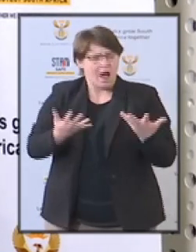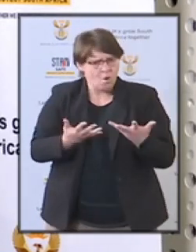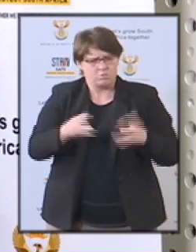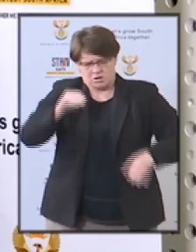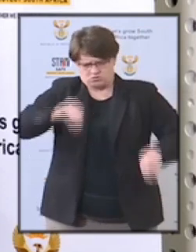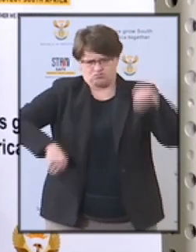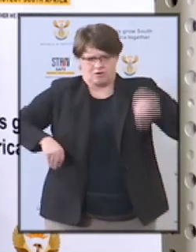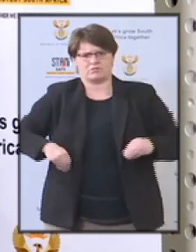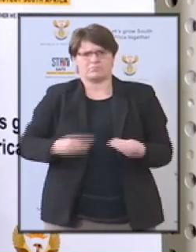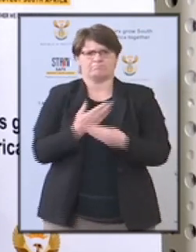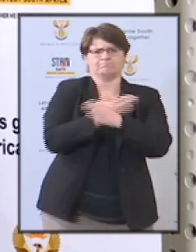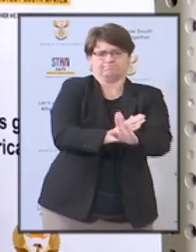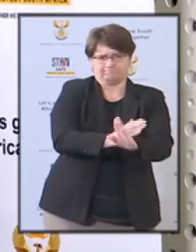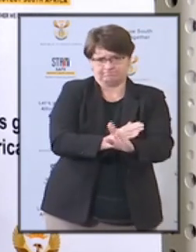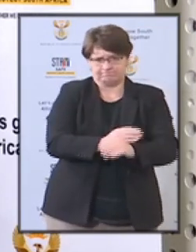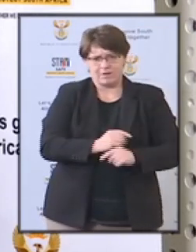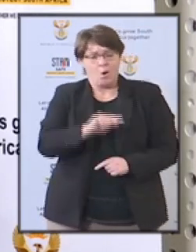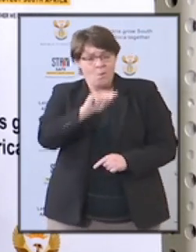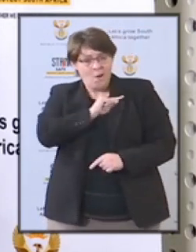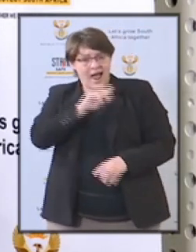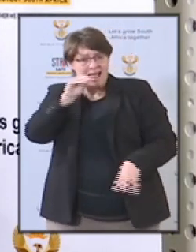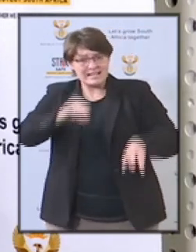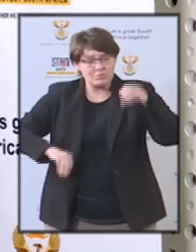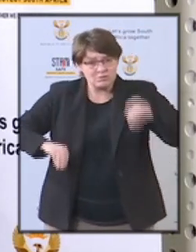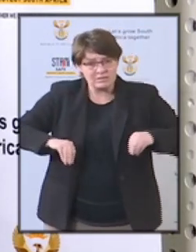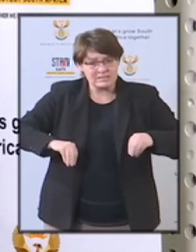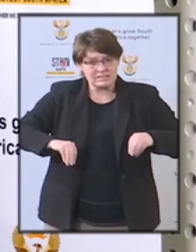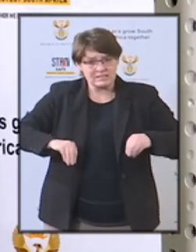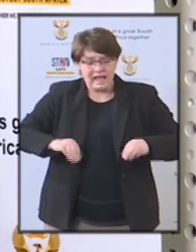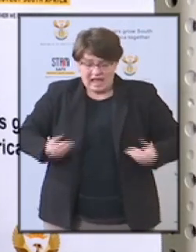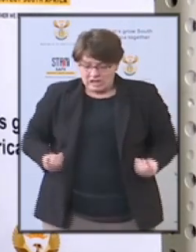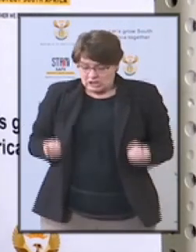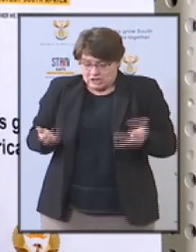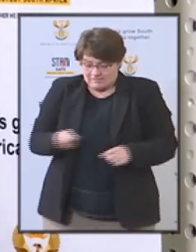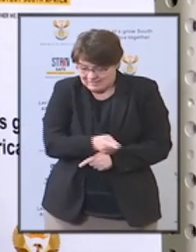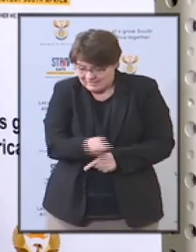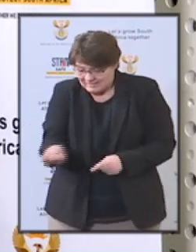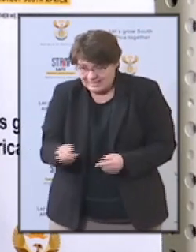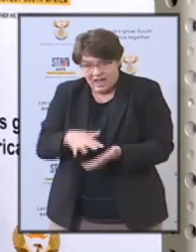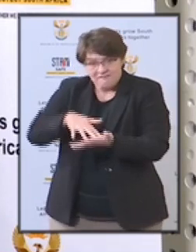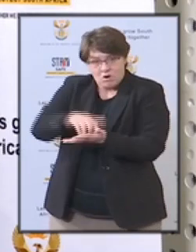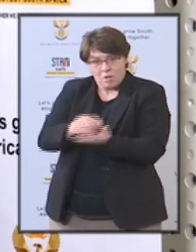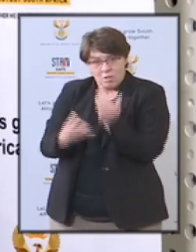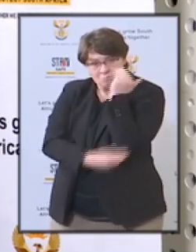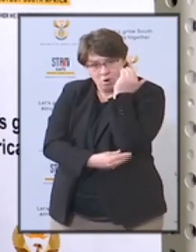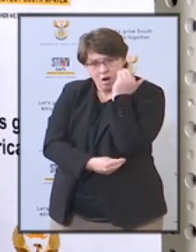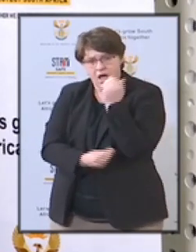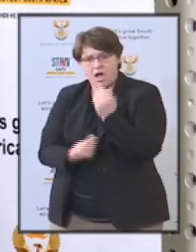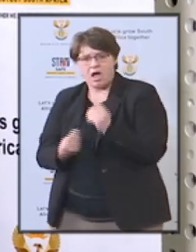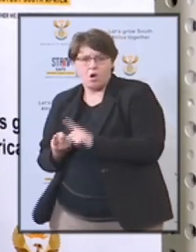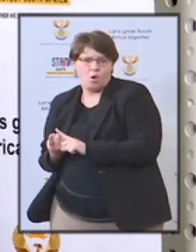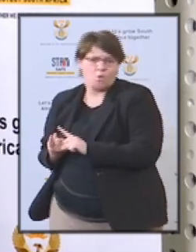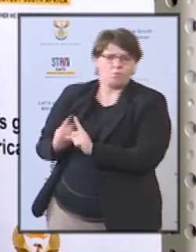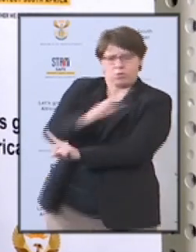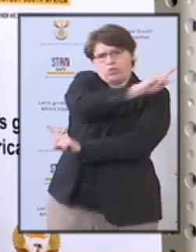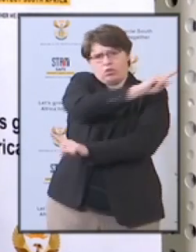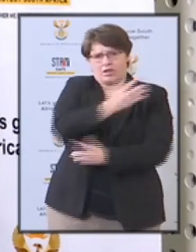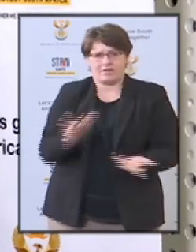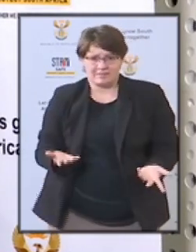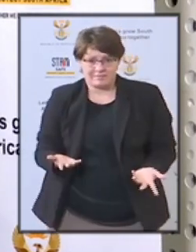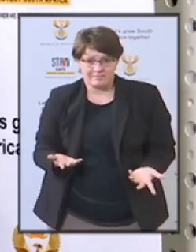which negatively affects the delivery of services to the poor and vulnerable. The recently established